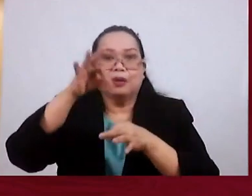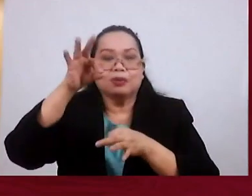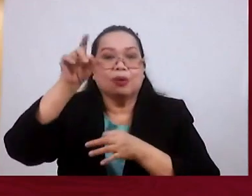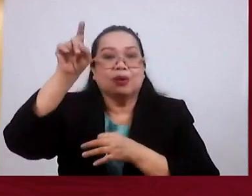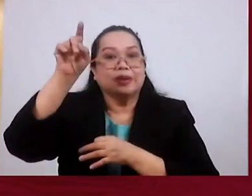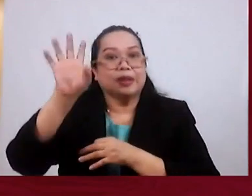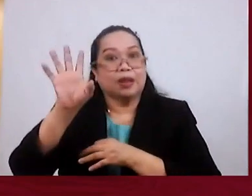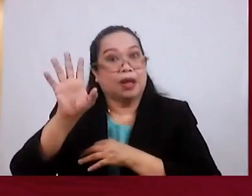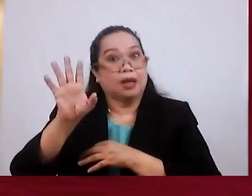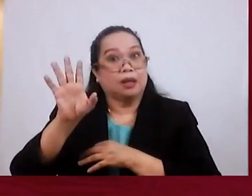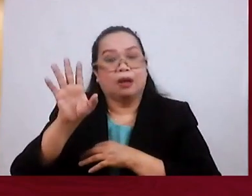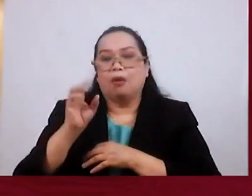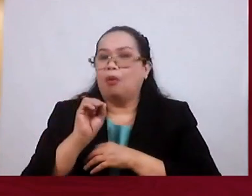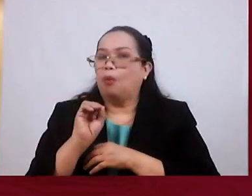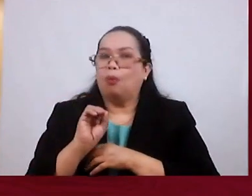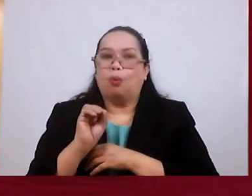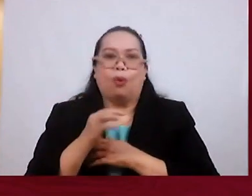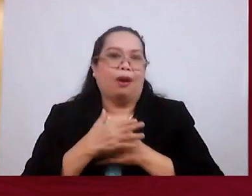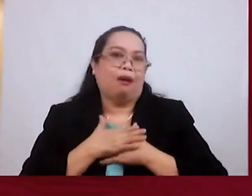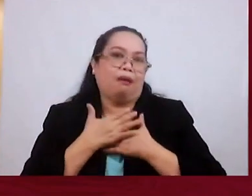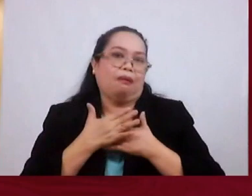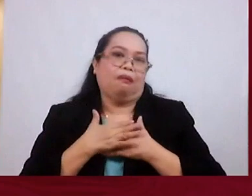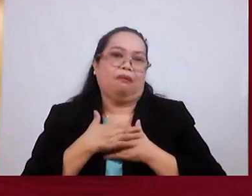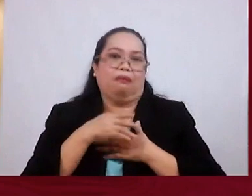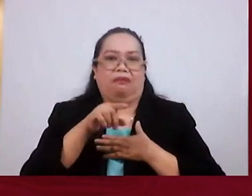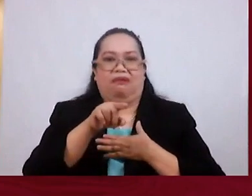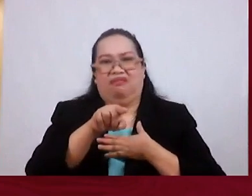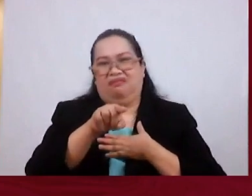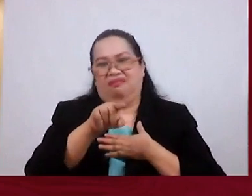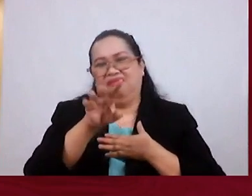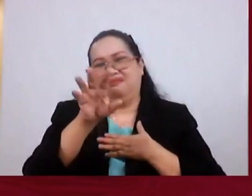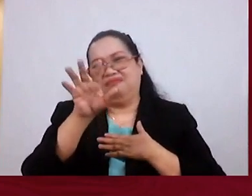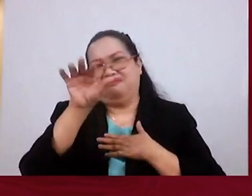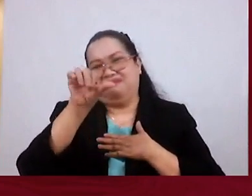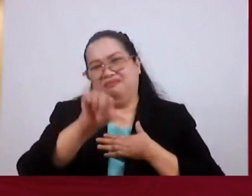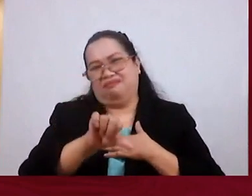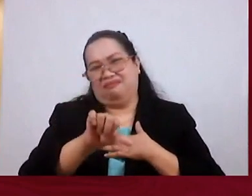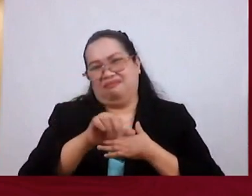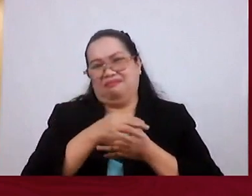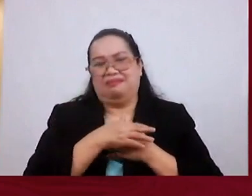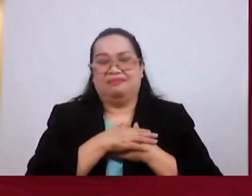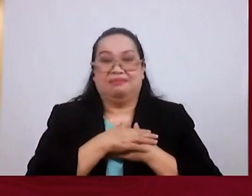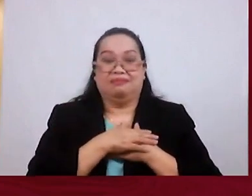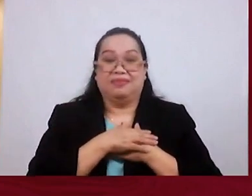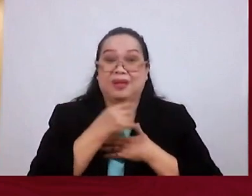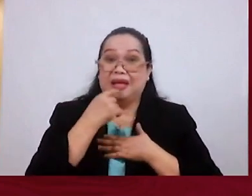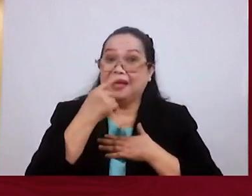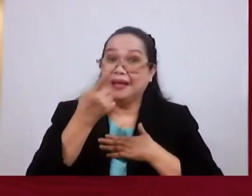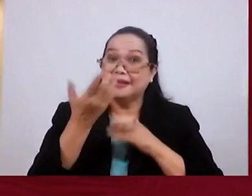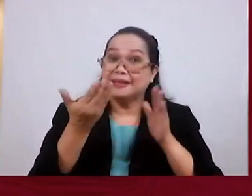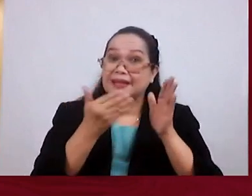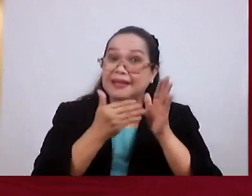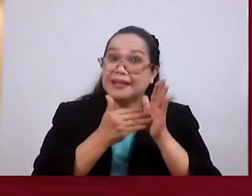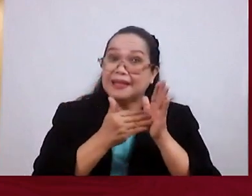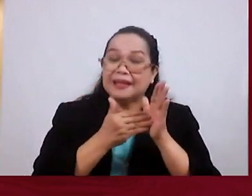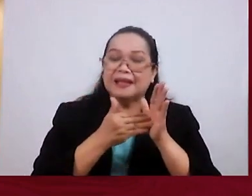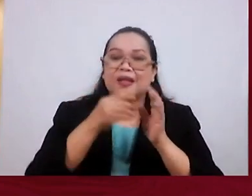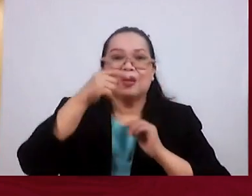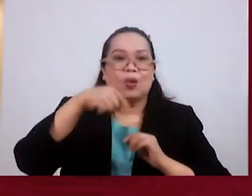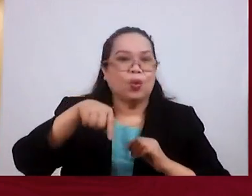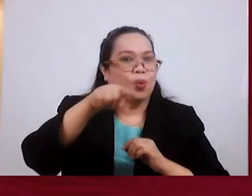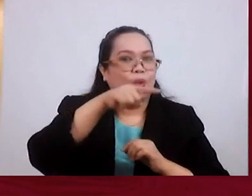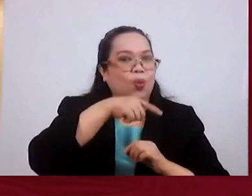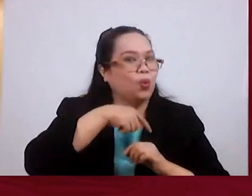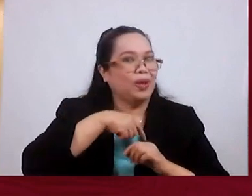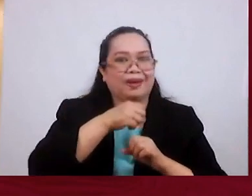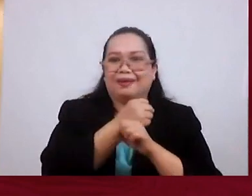Said Has No Pleasure In Him May I Repeat What I Have Said Before We Are Not